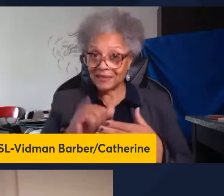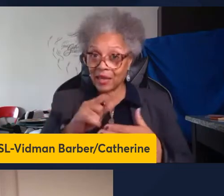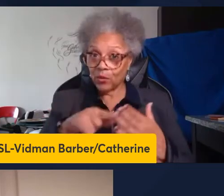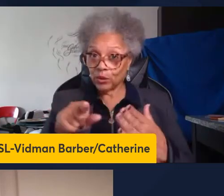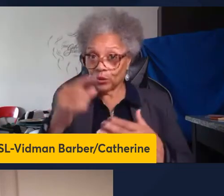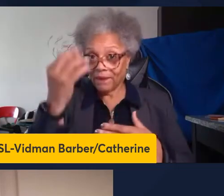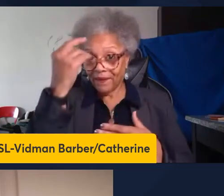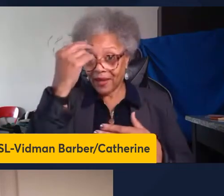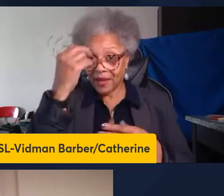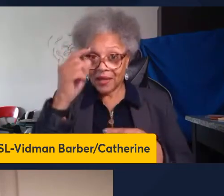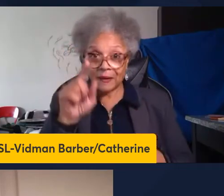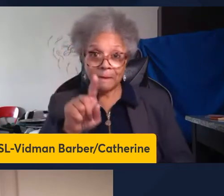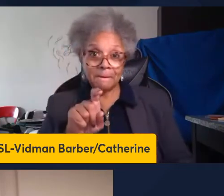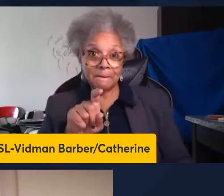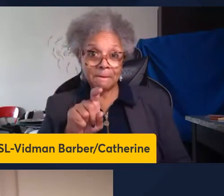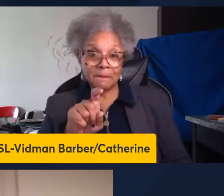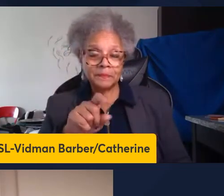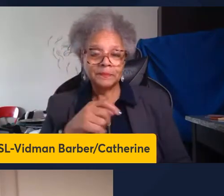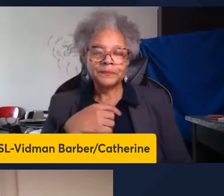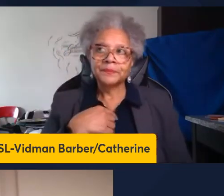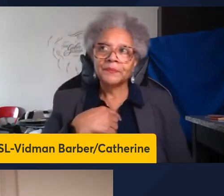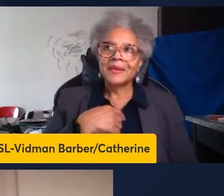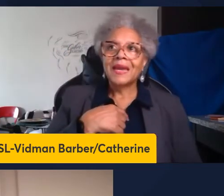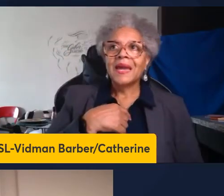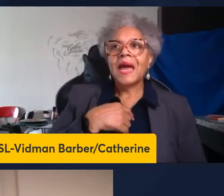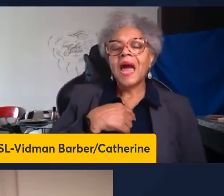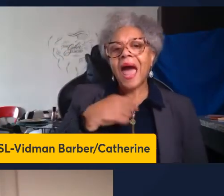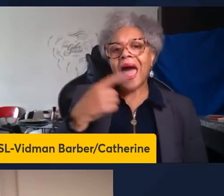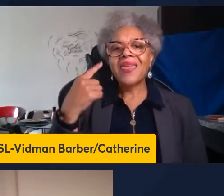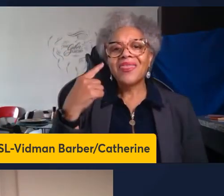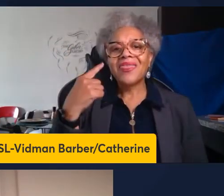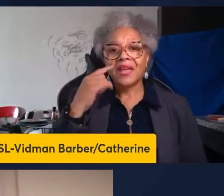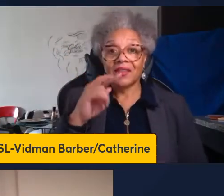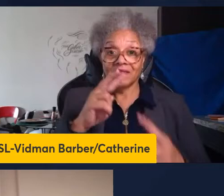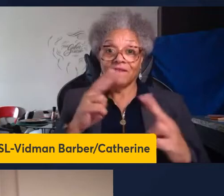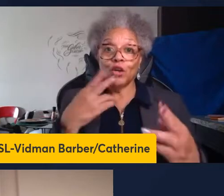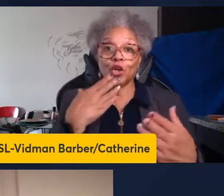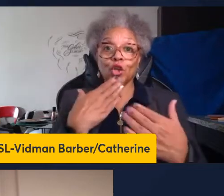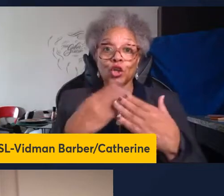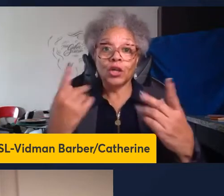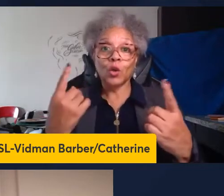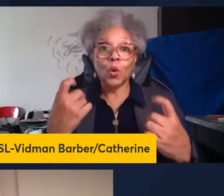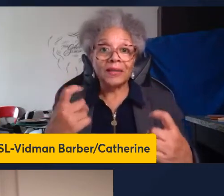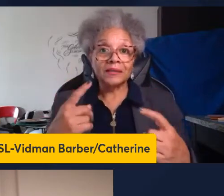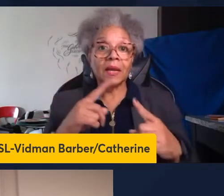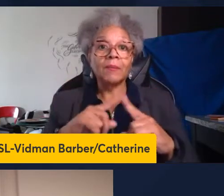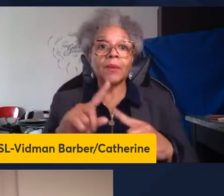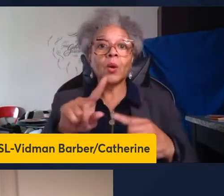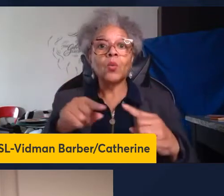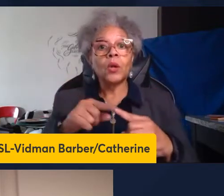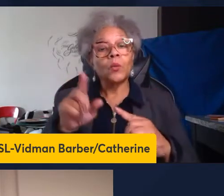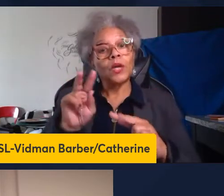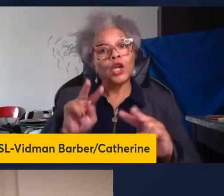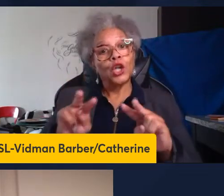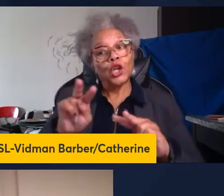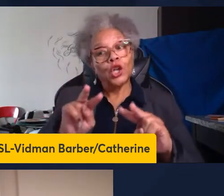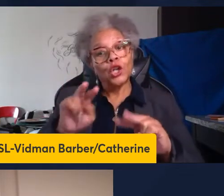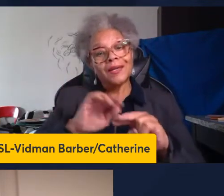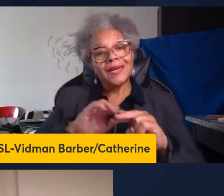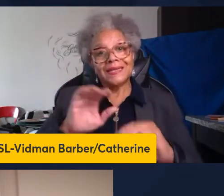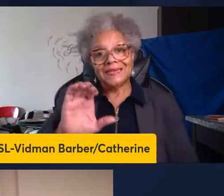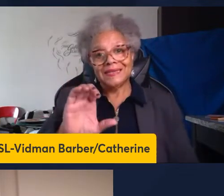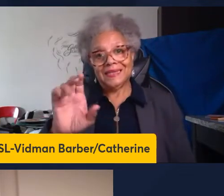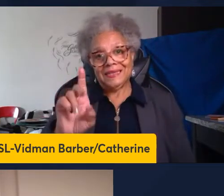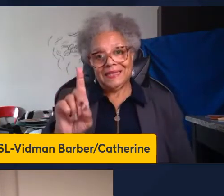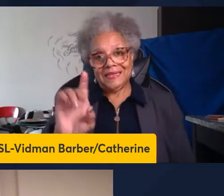are thinking I think that that's a very nice question but what we when we look at the CD8